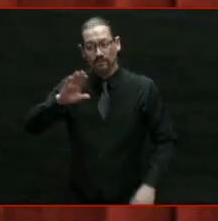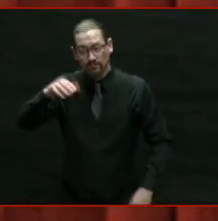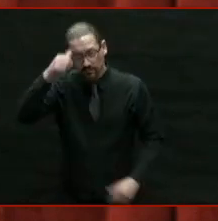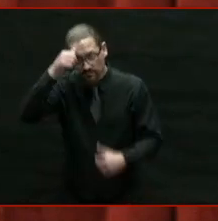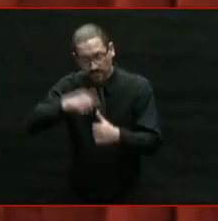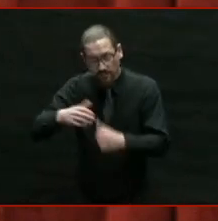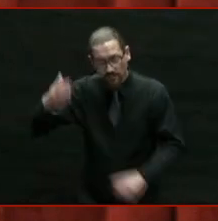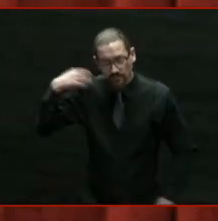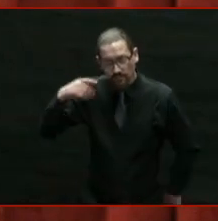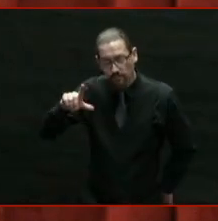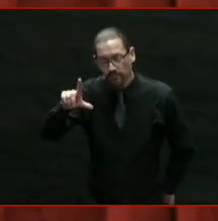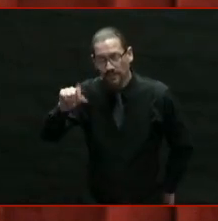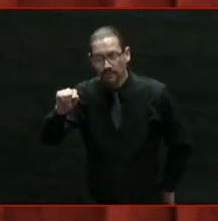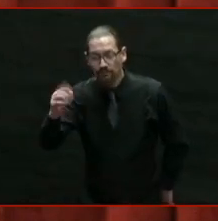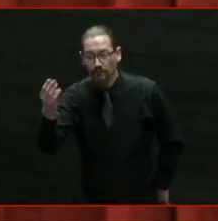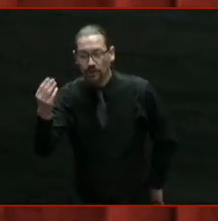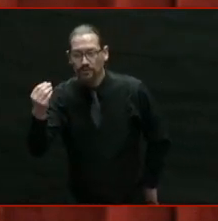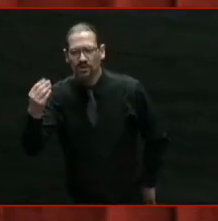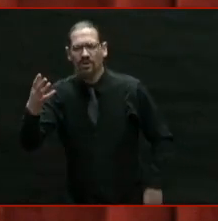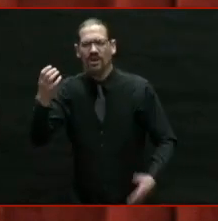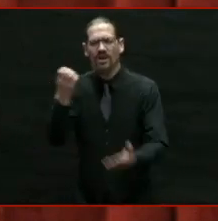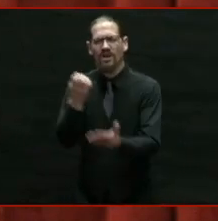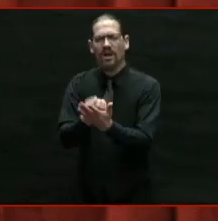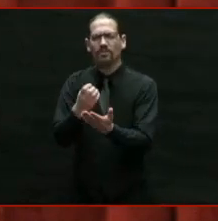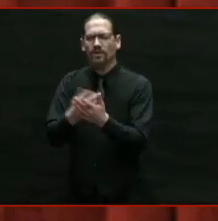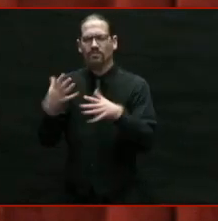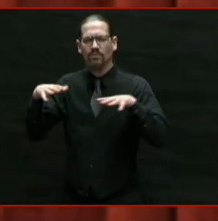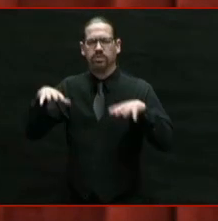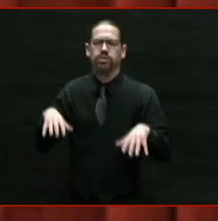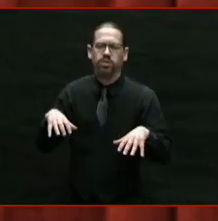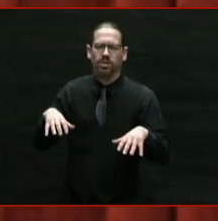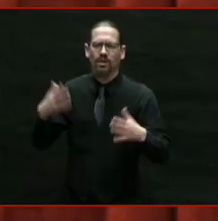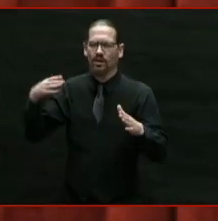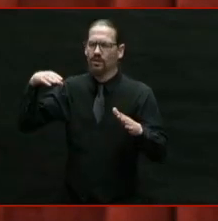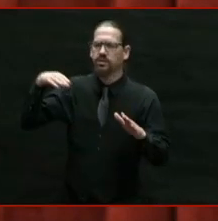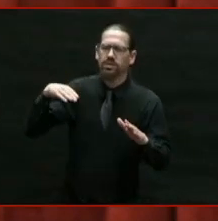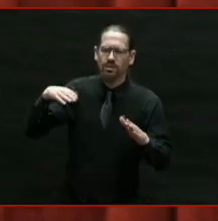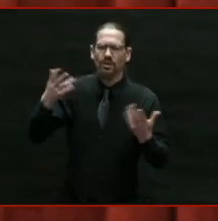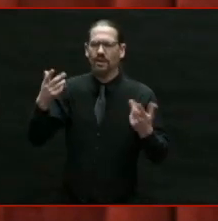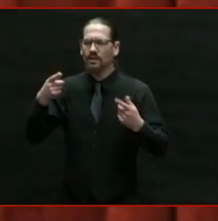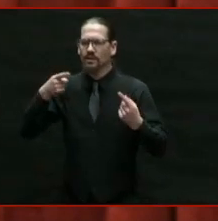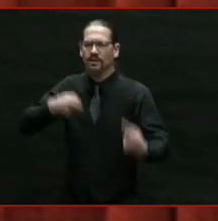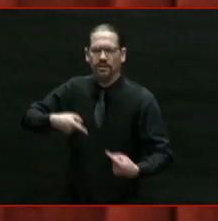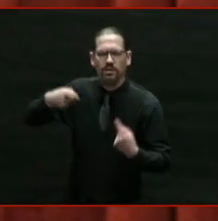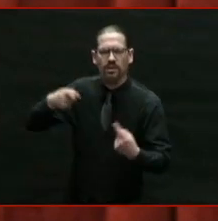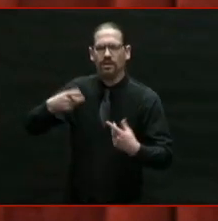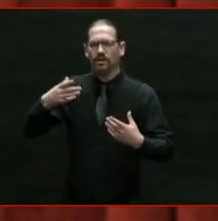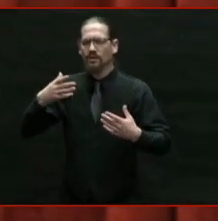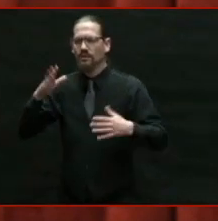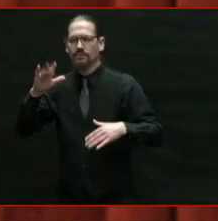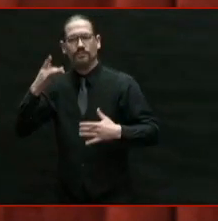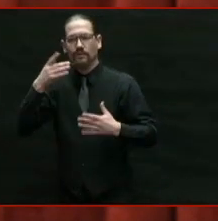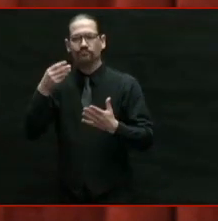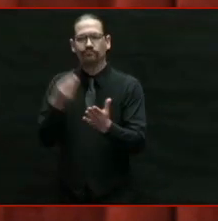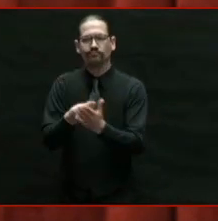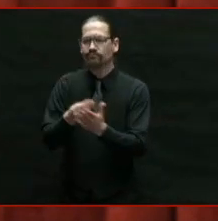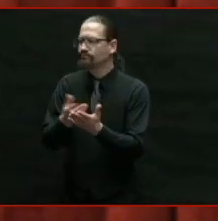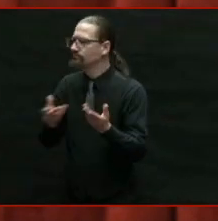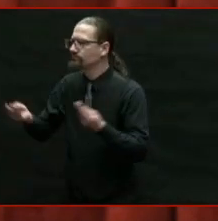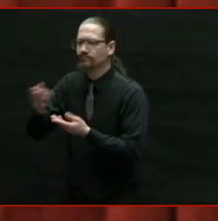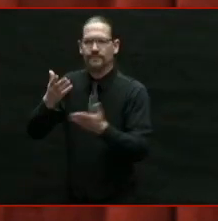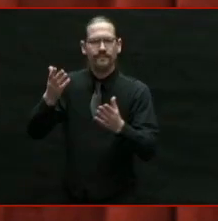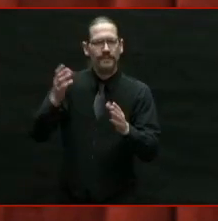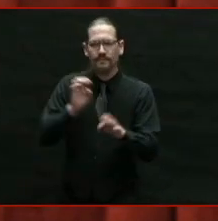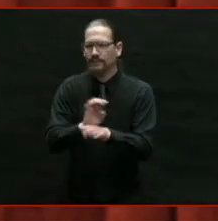was stuck. Our state was stuck in the wake of the Great Recession. And we had been for